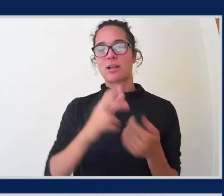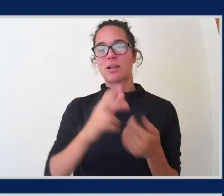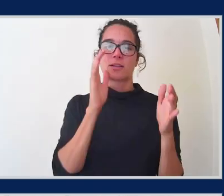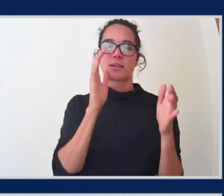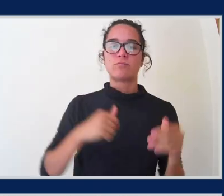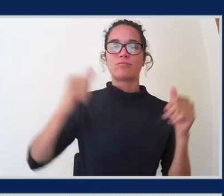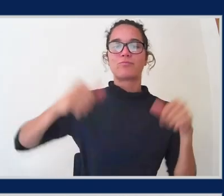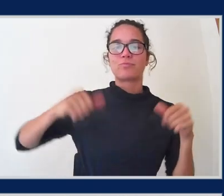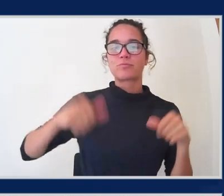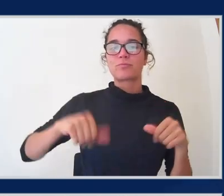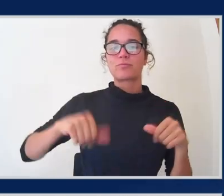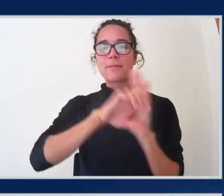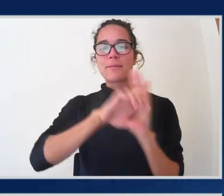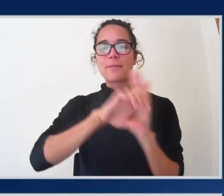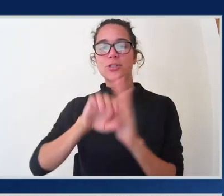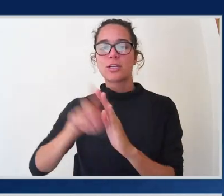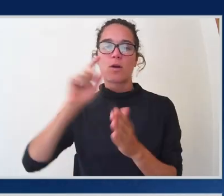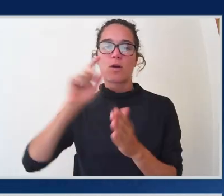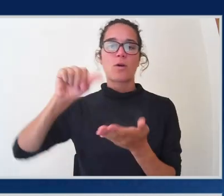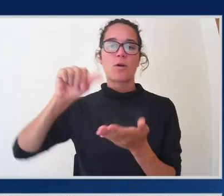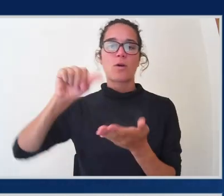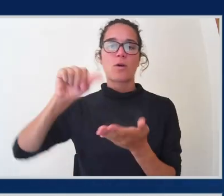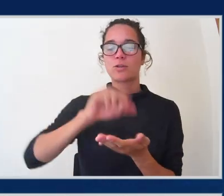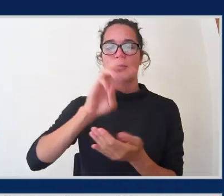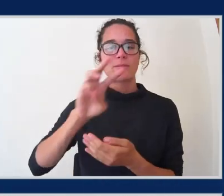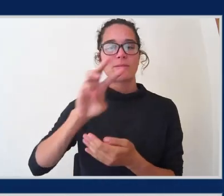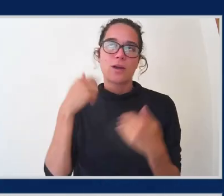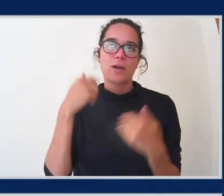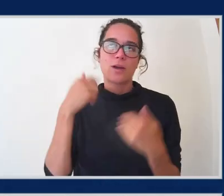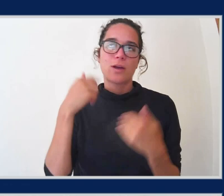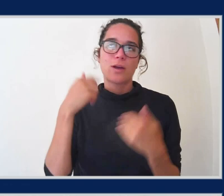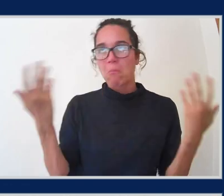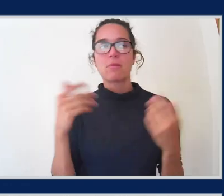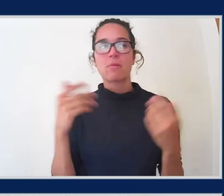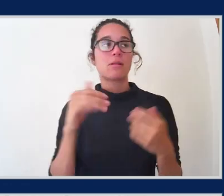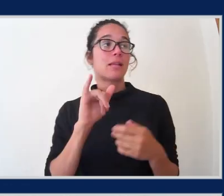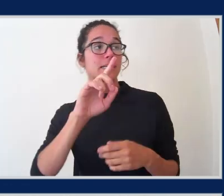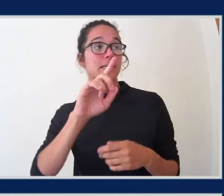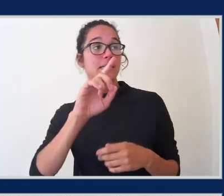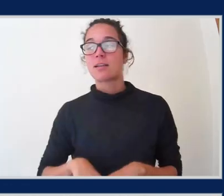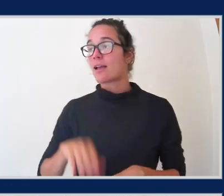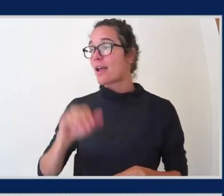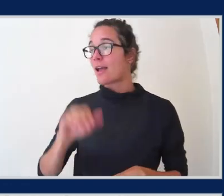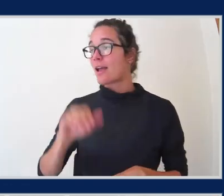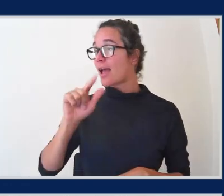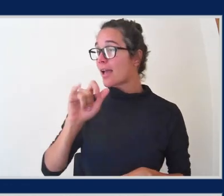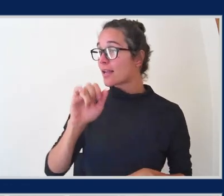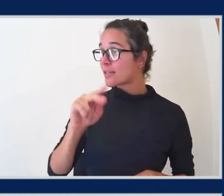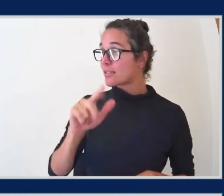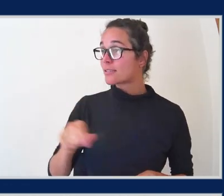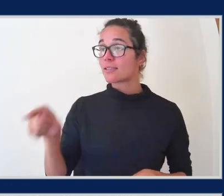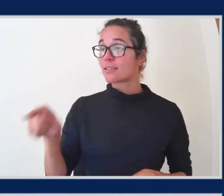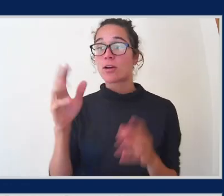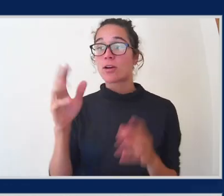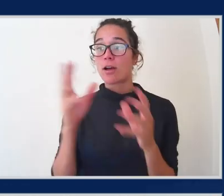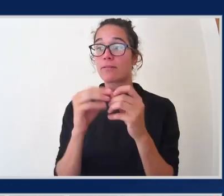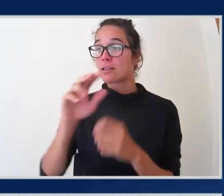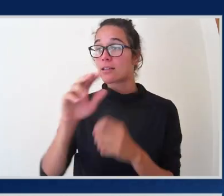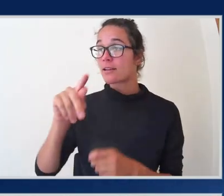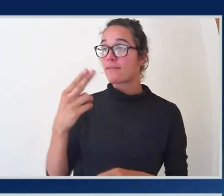have. Like cats or dogs. dog memes. Aliens at a conference in Philadelphia. Yeah. Could be anything.